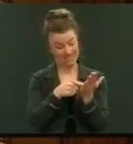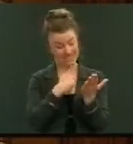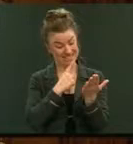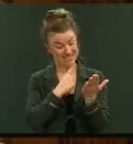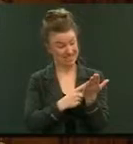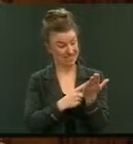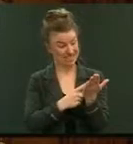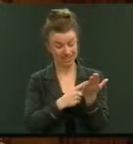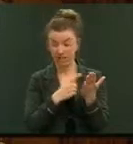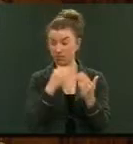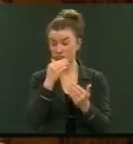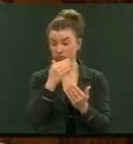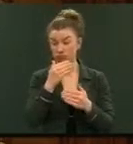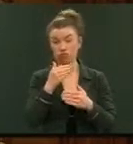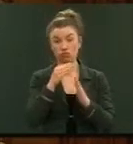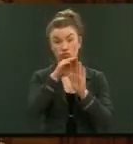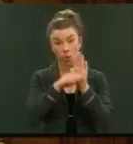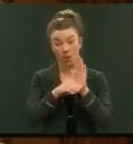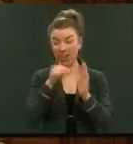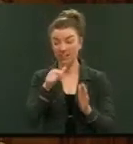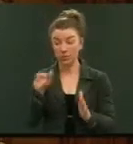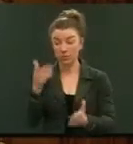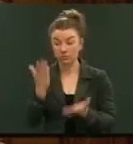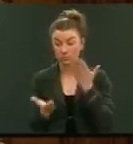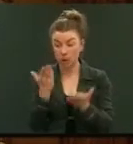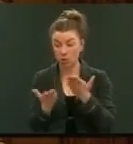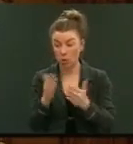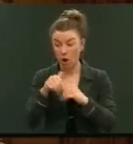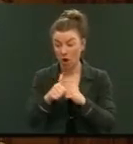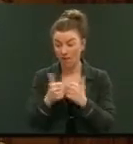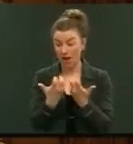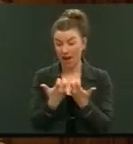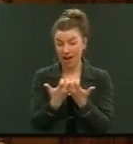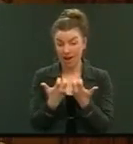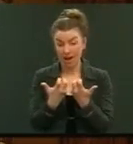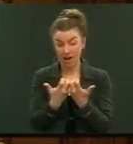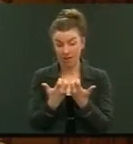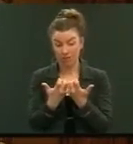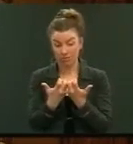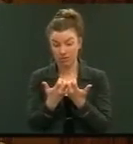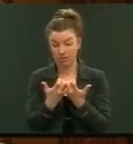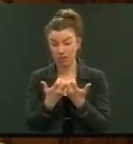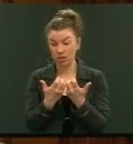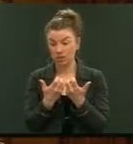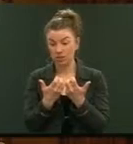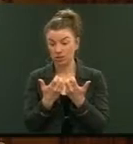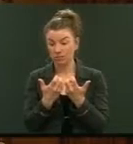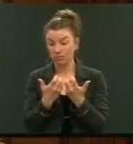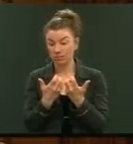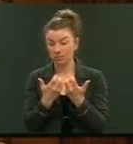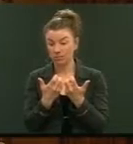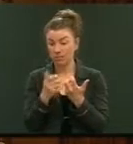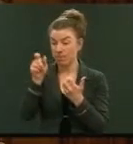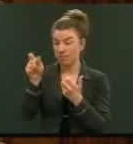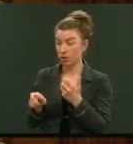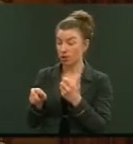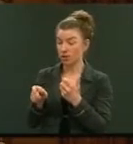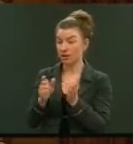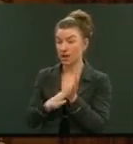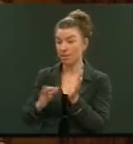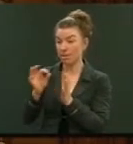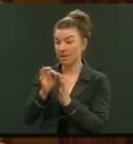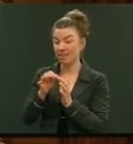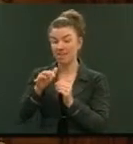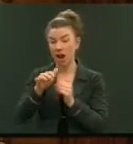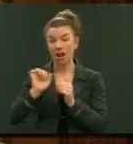will see the procedure where there is any doubt around the way a Register of Interest has been filed by a member. The